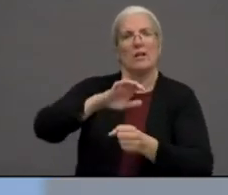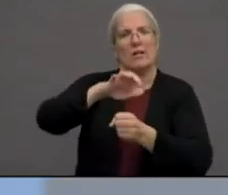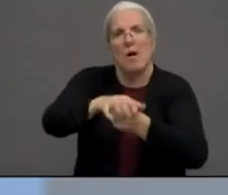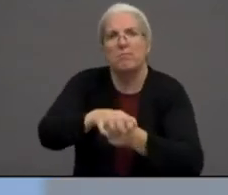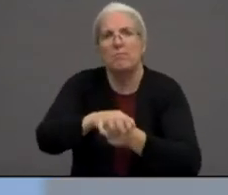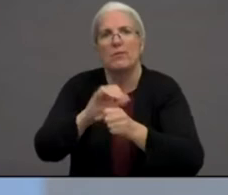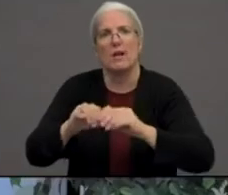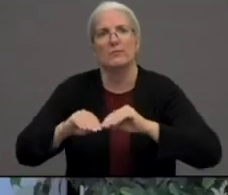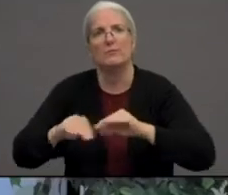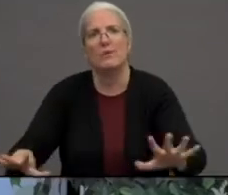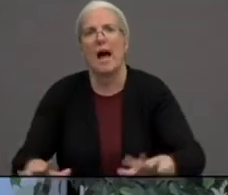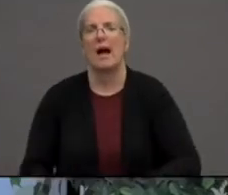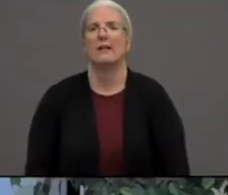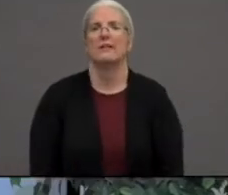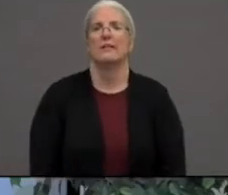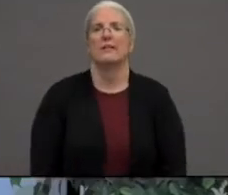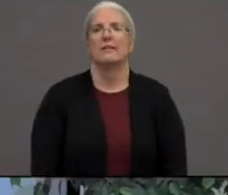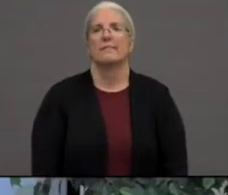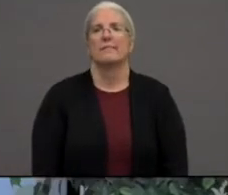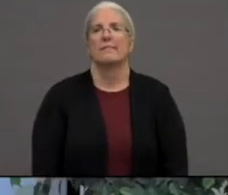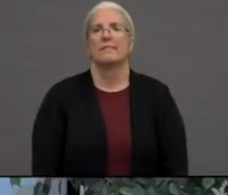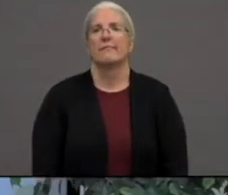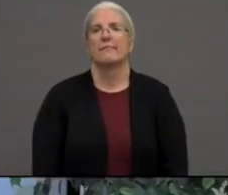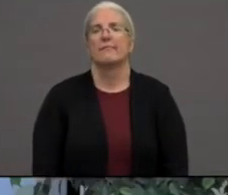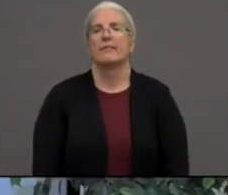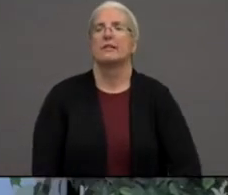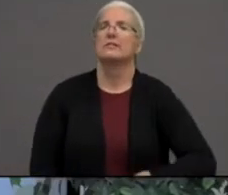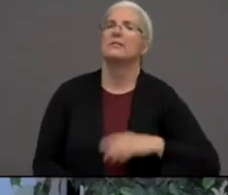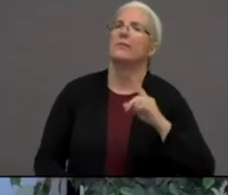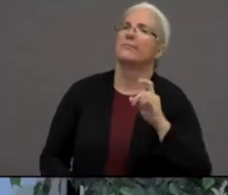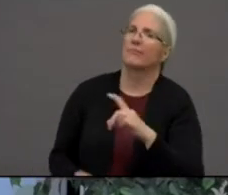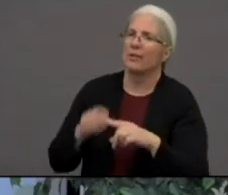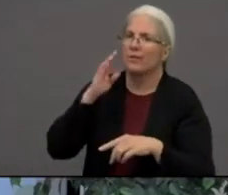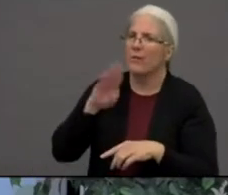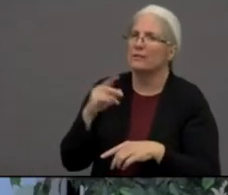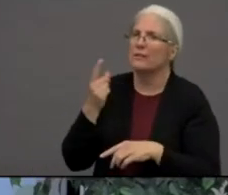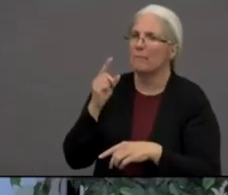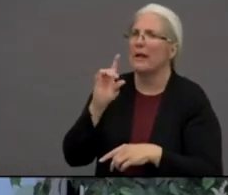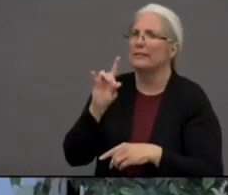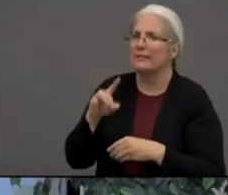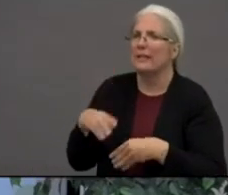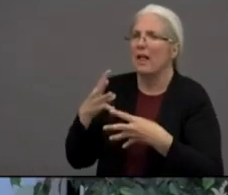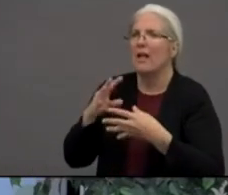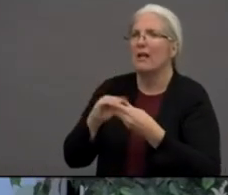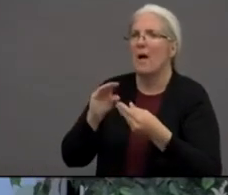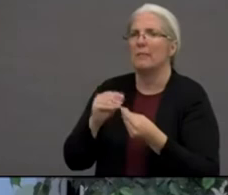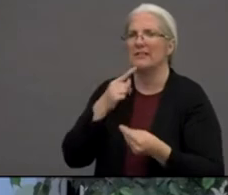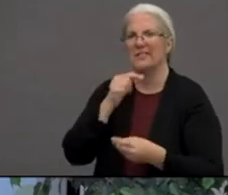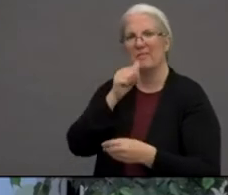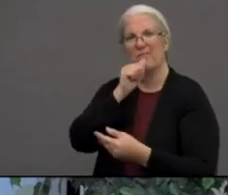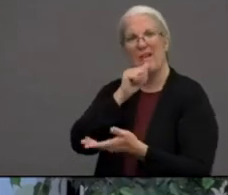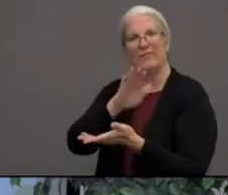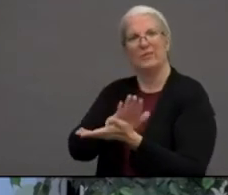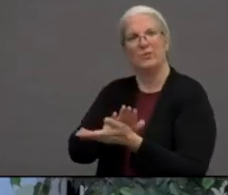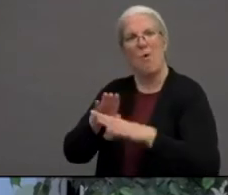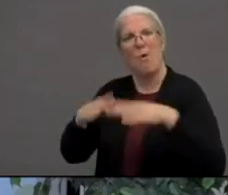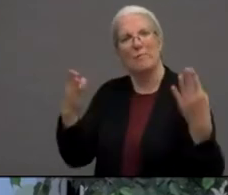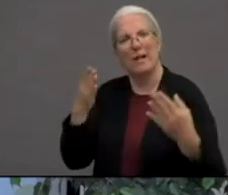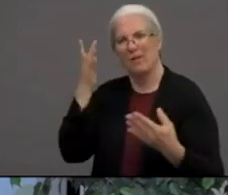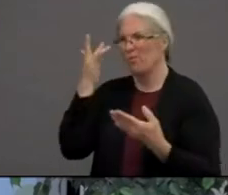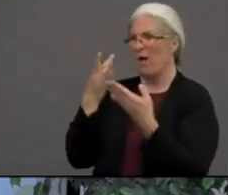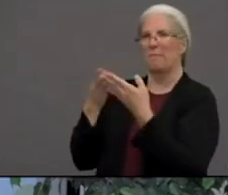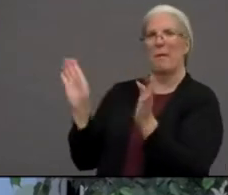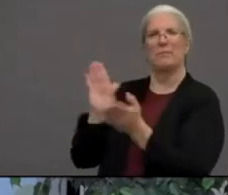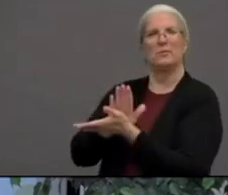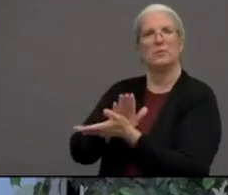spreading. So someone put a comment here saying private schools are opening, public schools are not. Can you just kind of